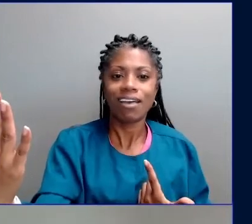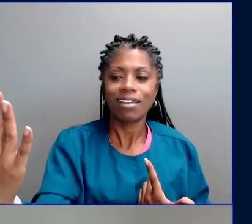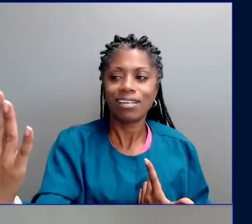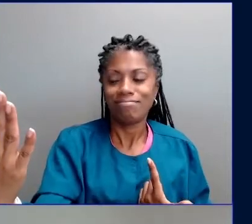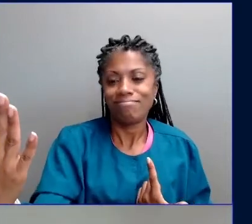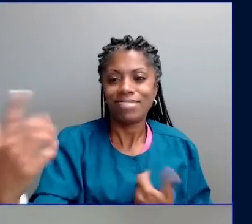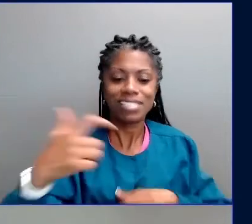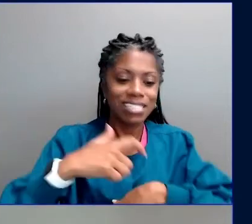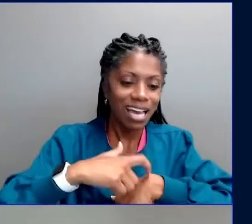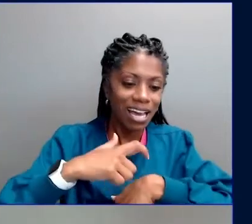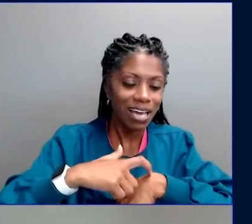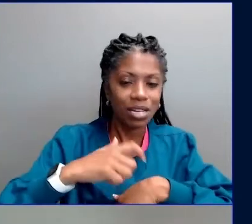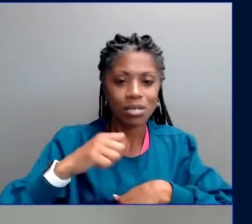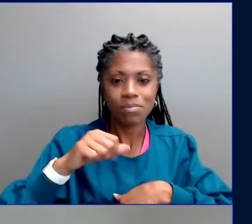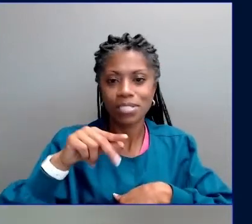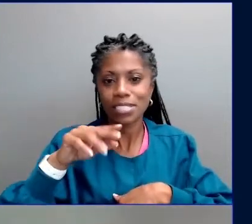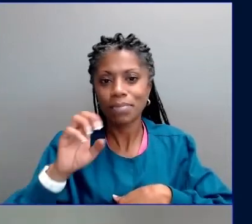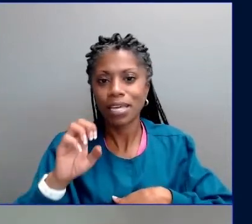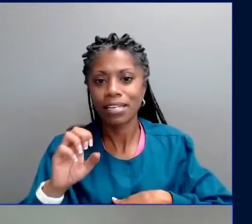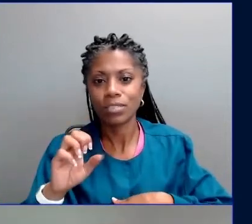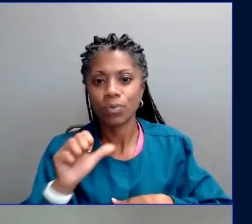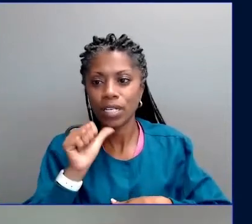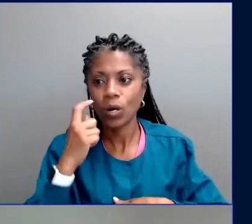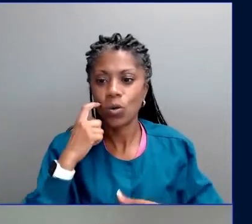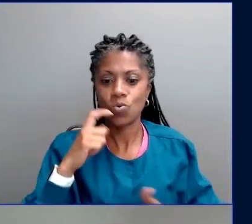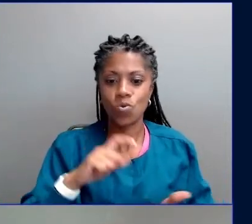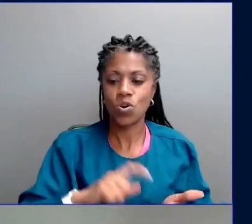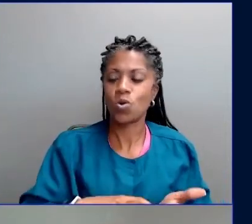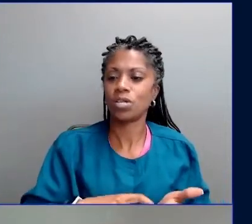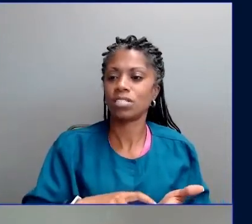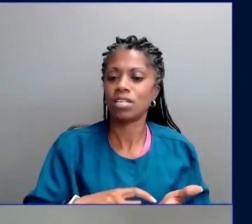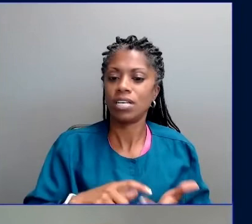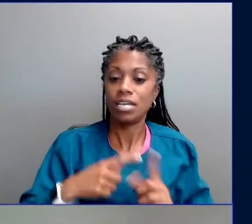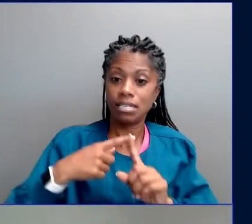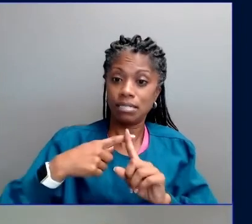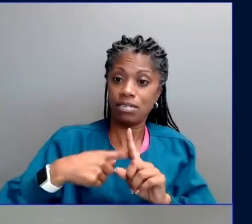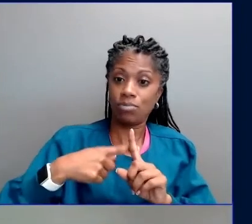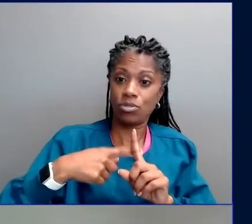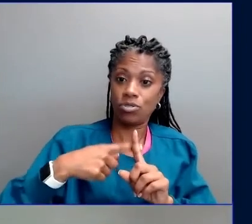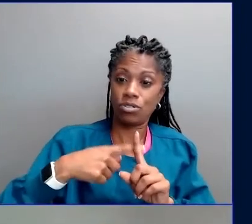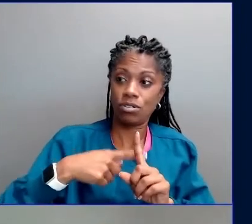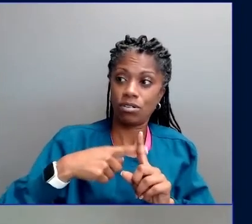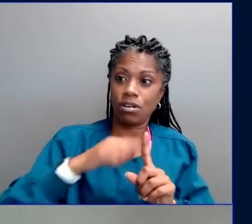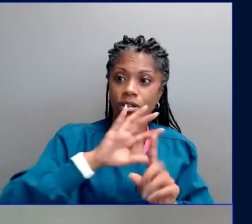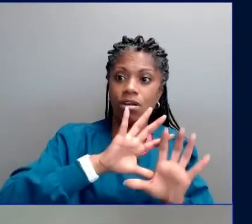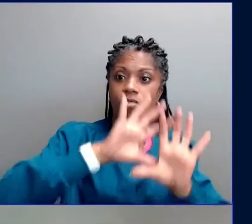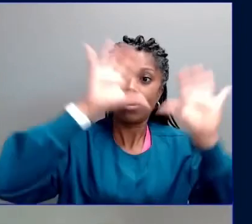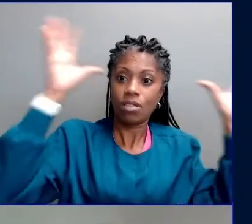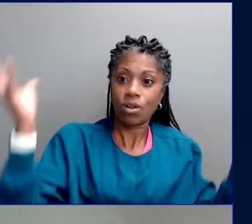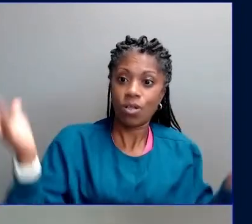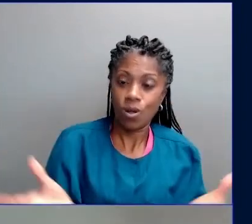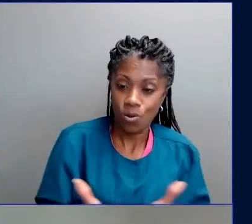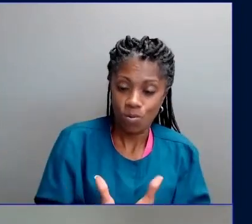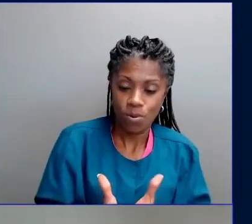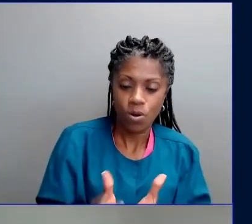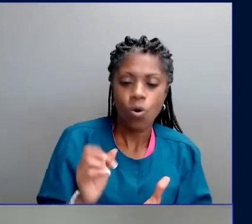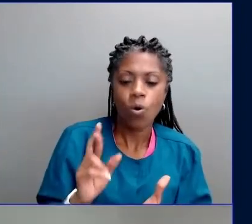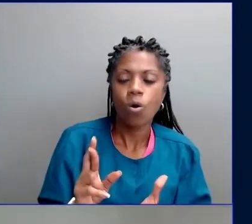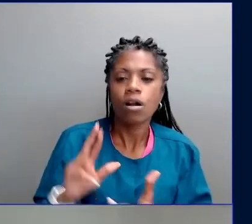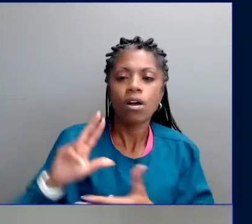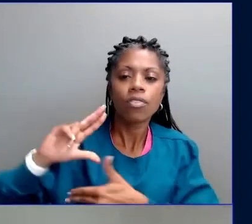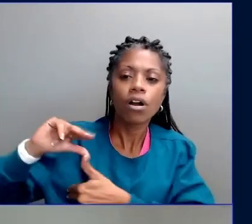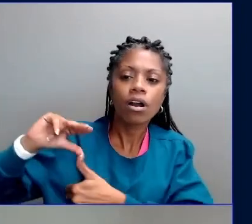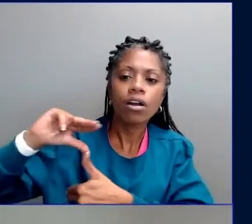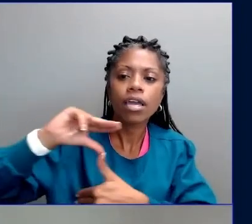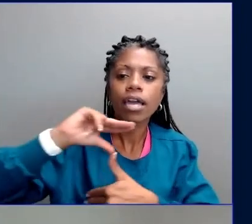global average temperature rather than the hurricane flooding my home. And we see it again all too often as an environmental